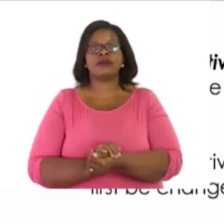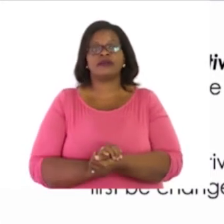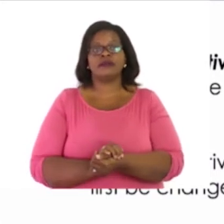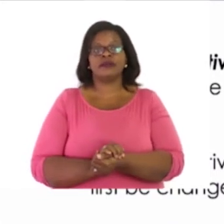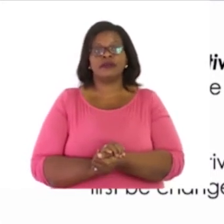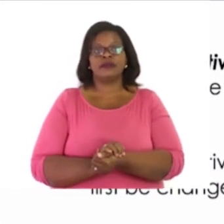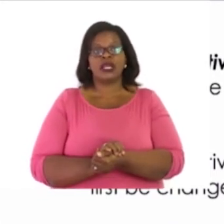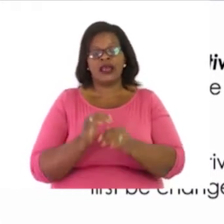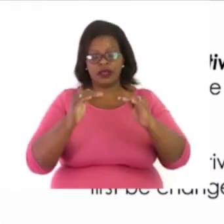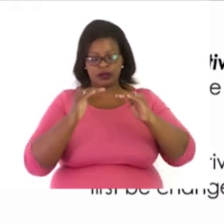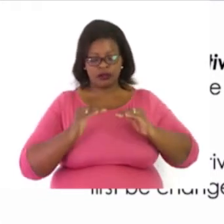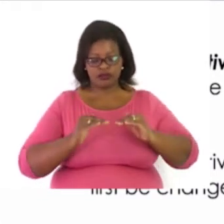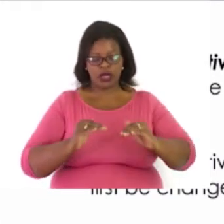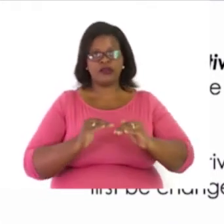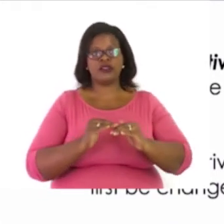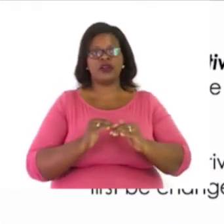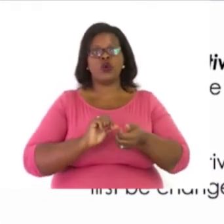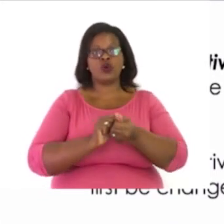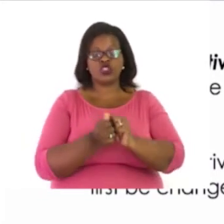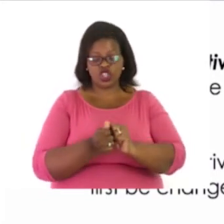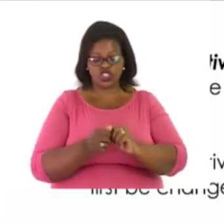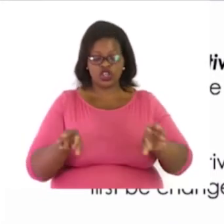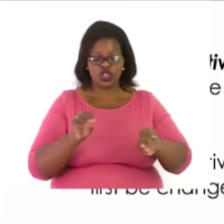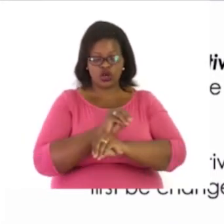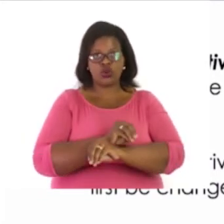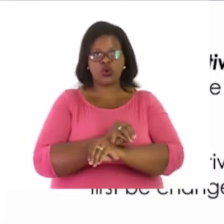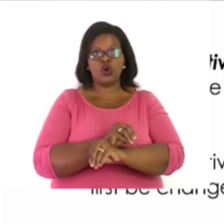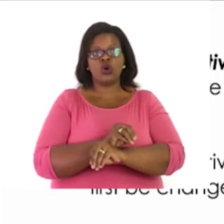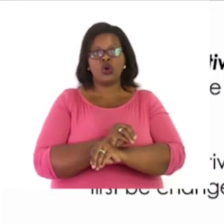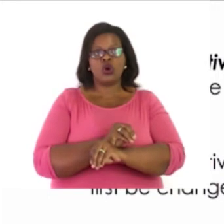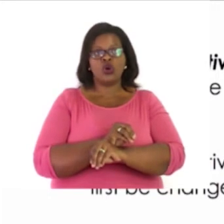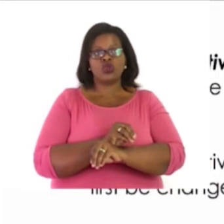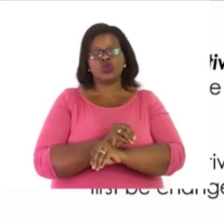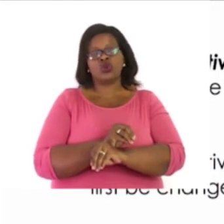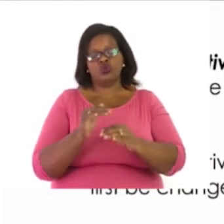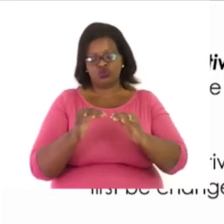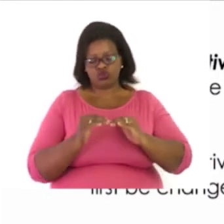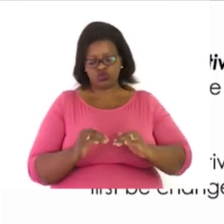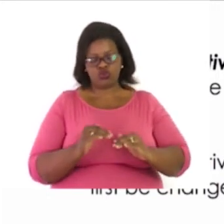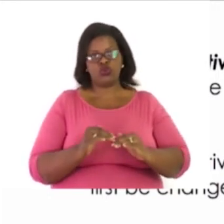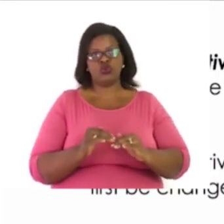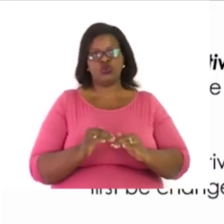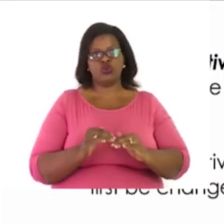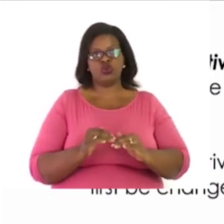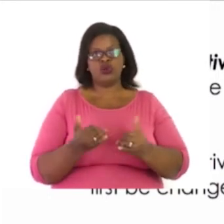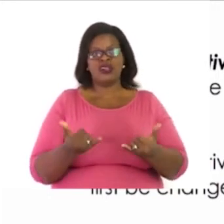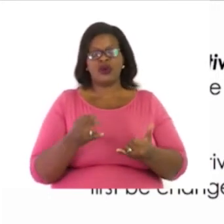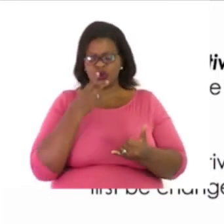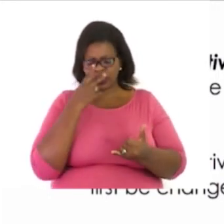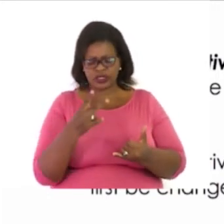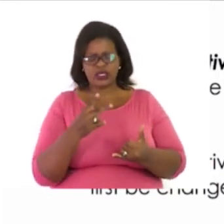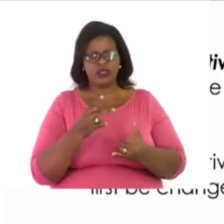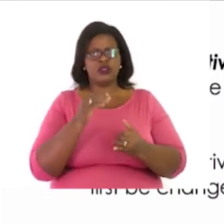After we have changed the order, now we add it together. But, as you see, we did not write it underneath